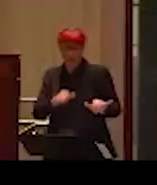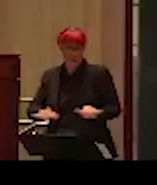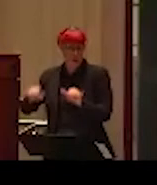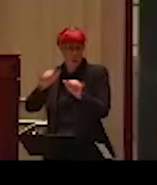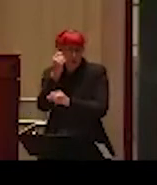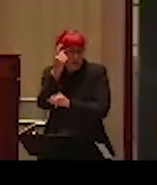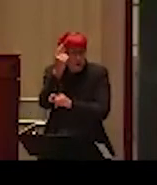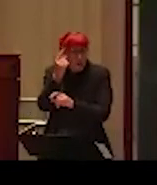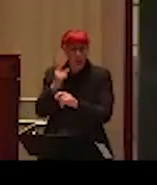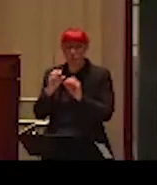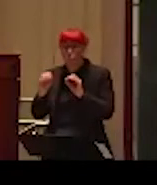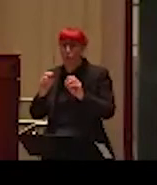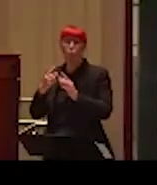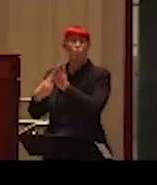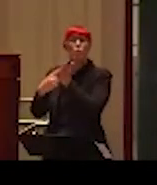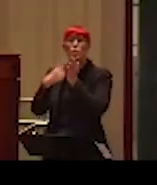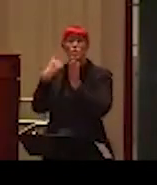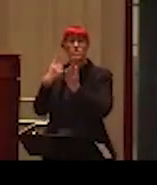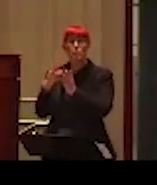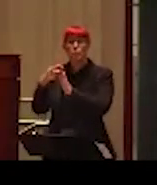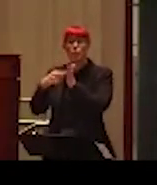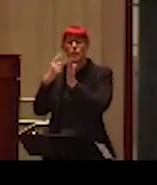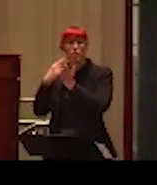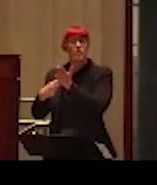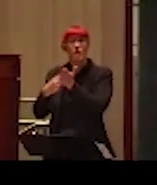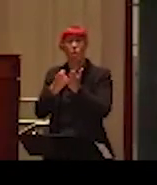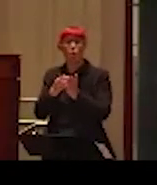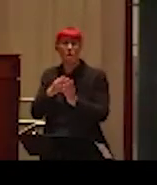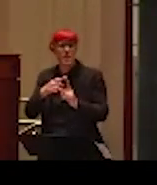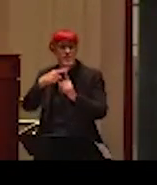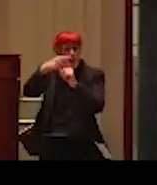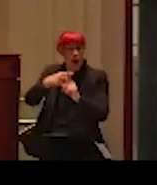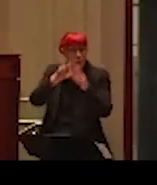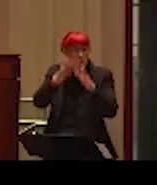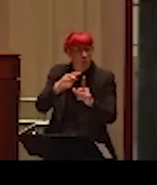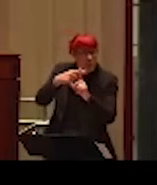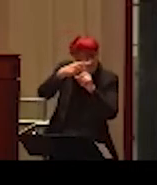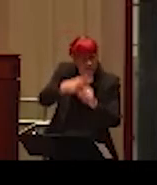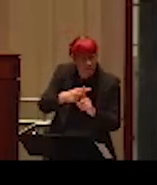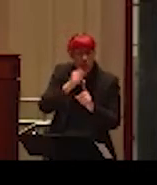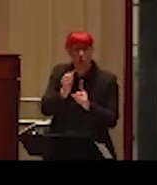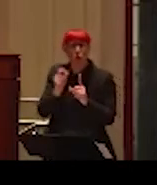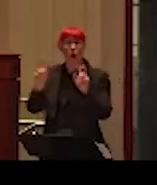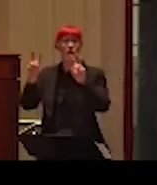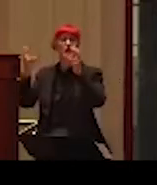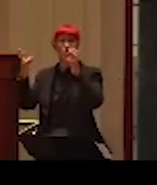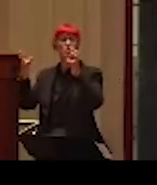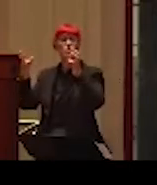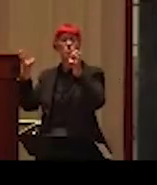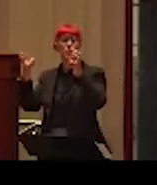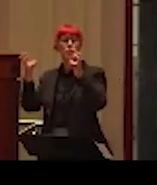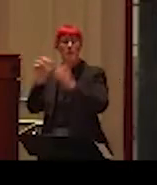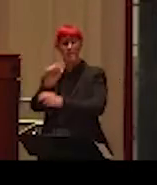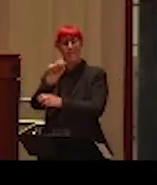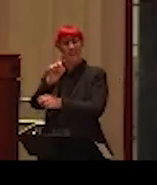absent ground rules for a discussion, or using ad hominem attacks, which are directed against a person rather than a position they're